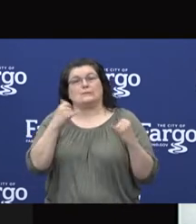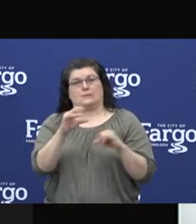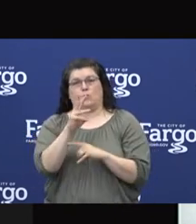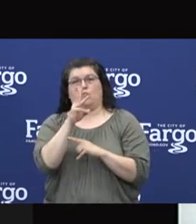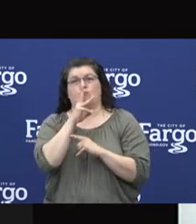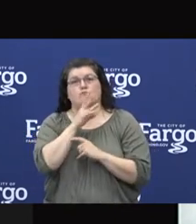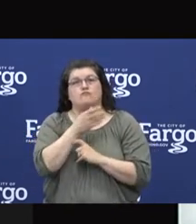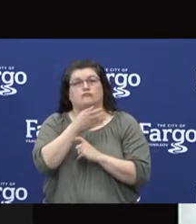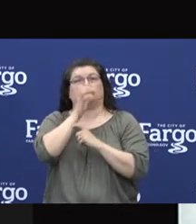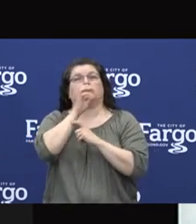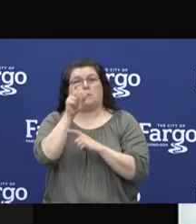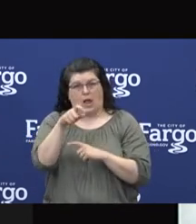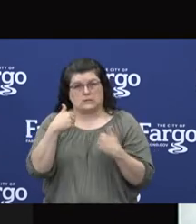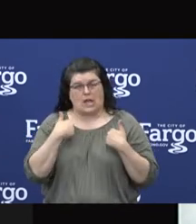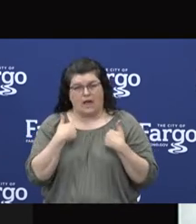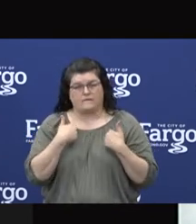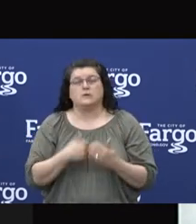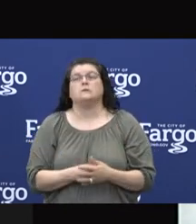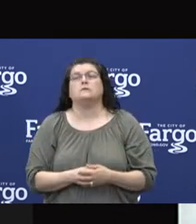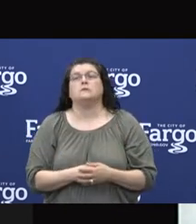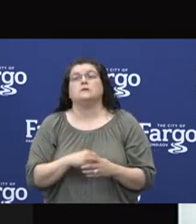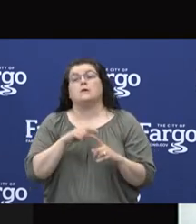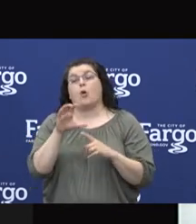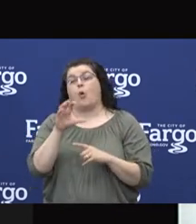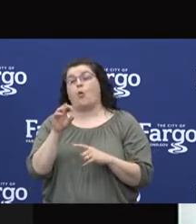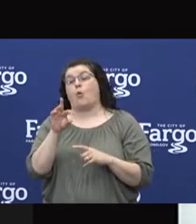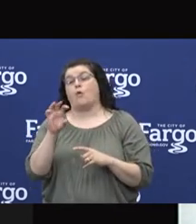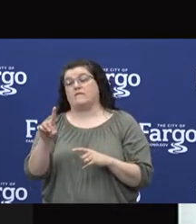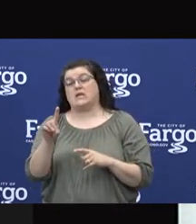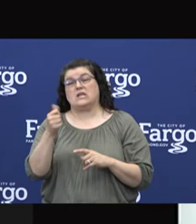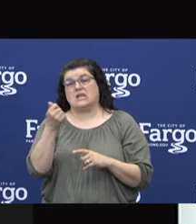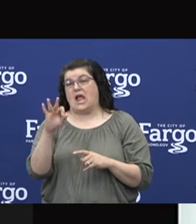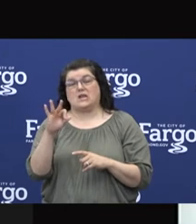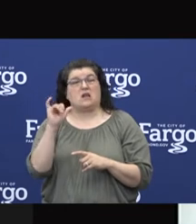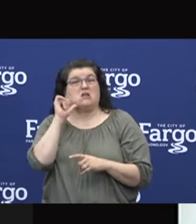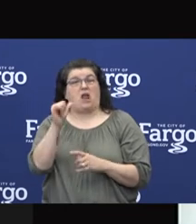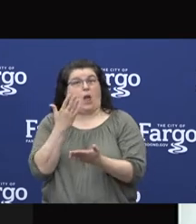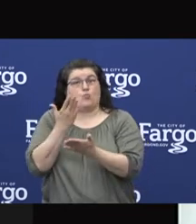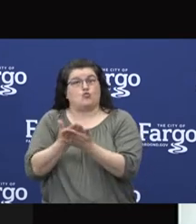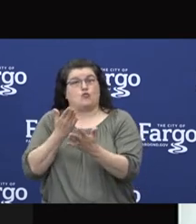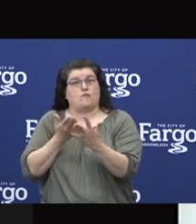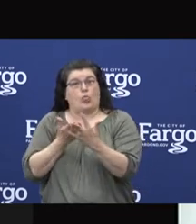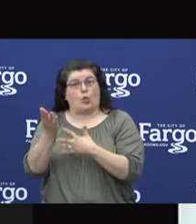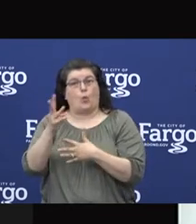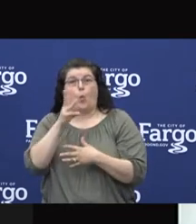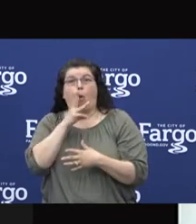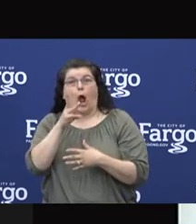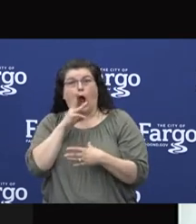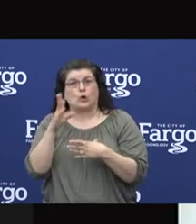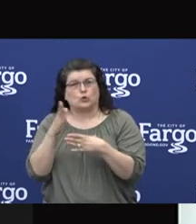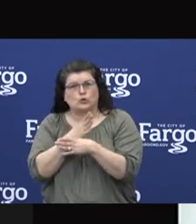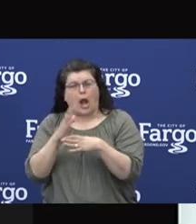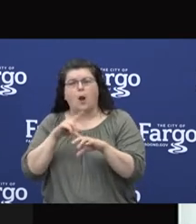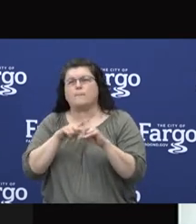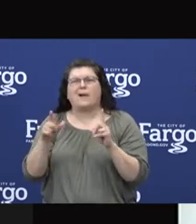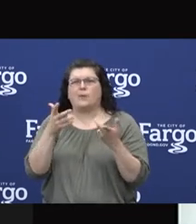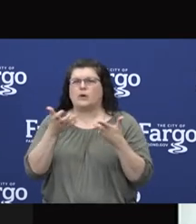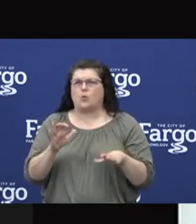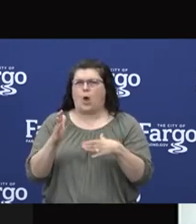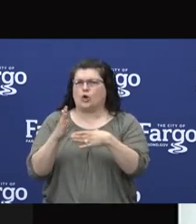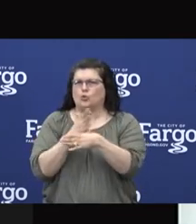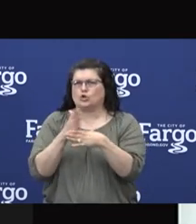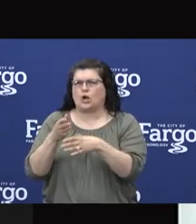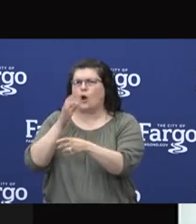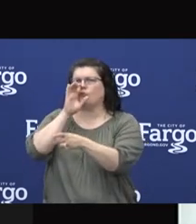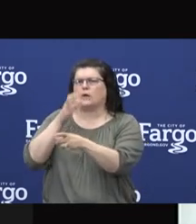While there is no evidence that COVID-19 infection is spread through water, we recommend not sharing water bottles as a COVID infection could be